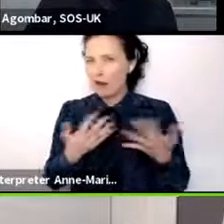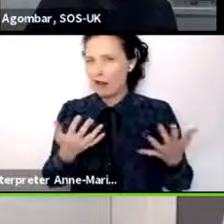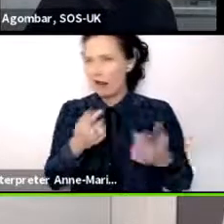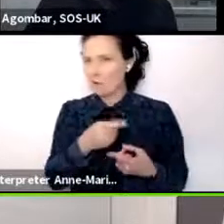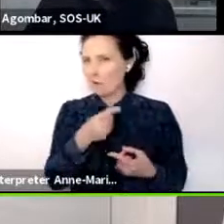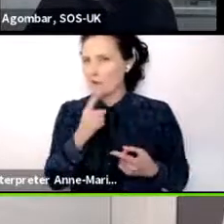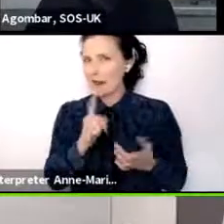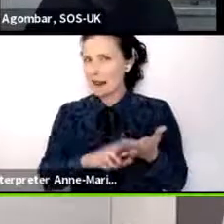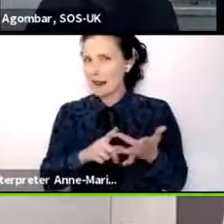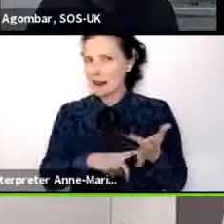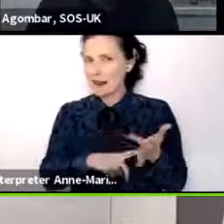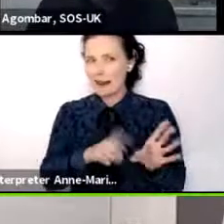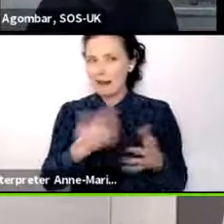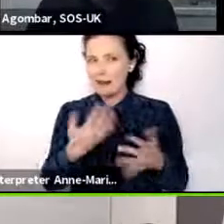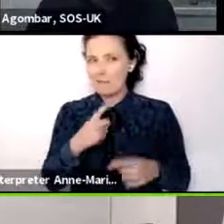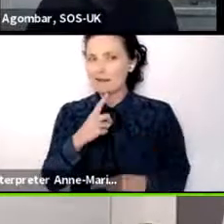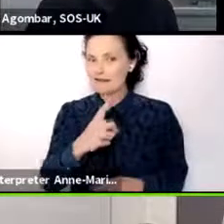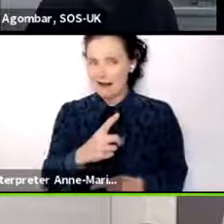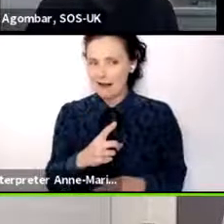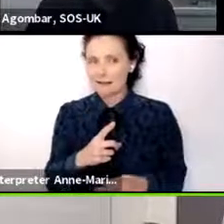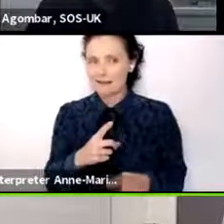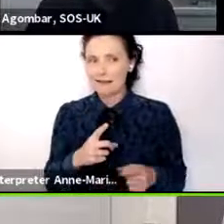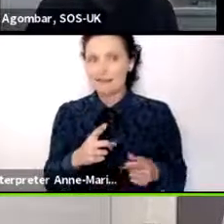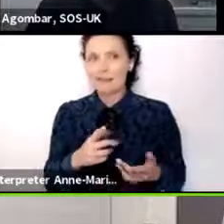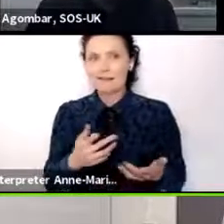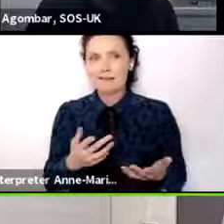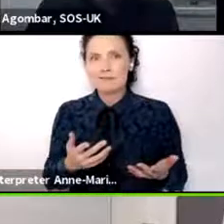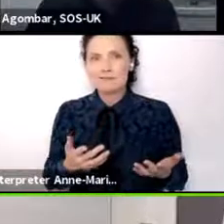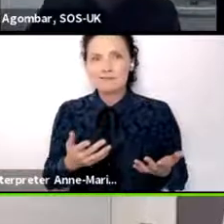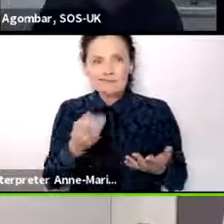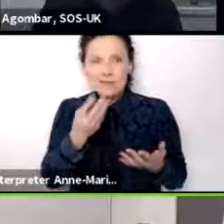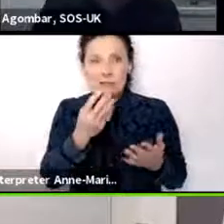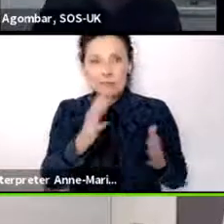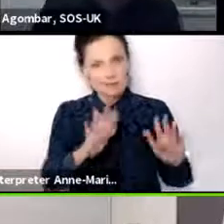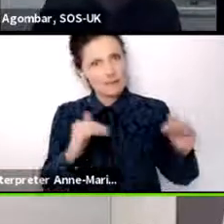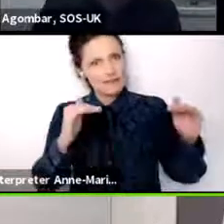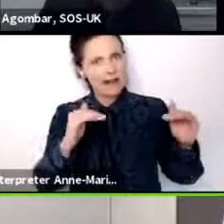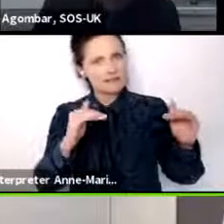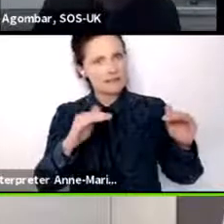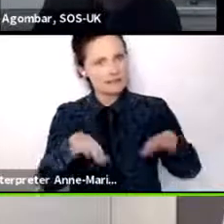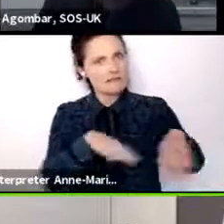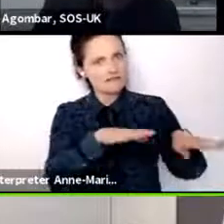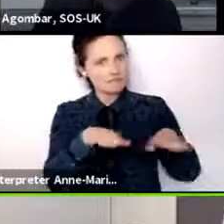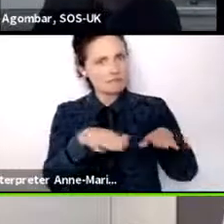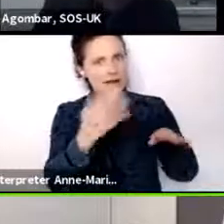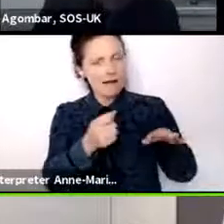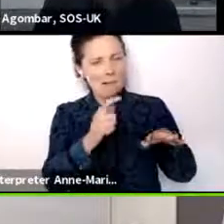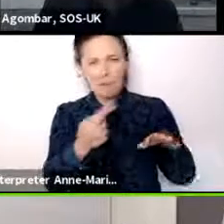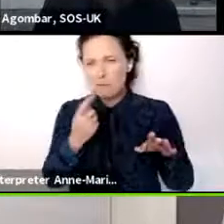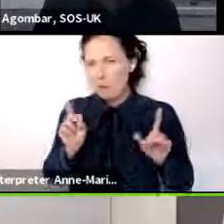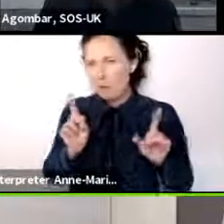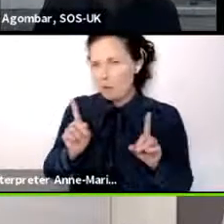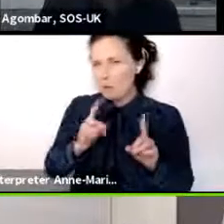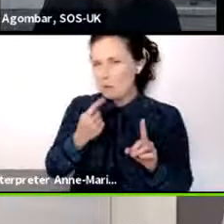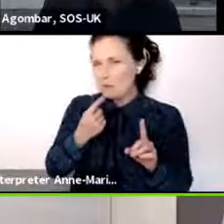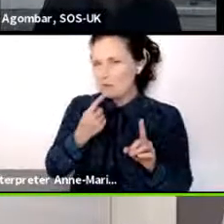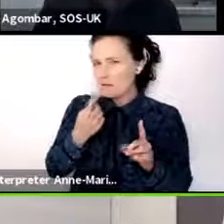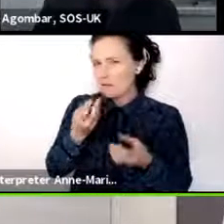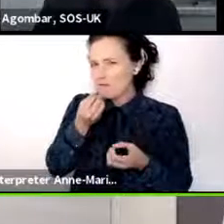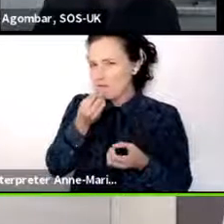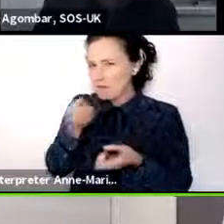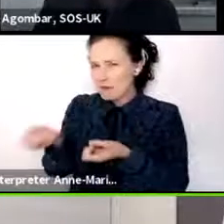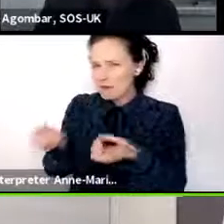talking about where actually, you know, there are certain standards, but the type of food that's been served the packaging.